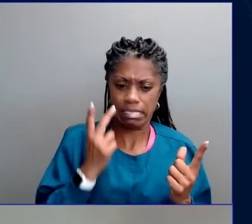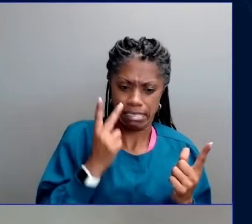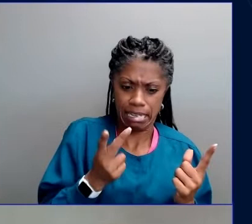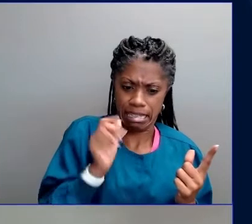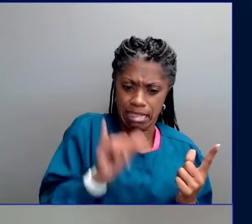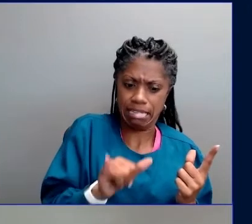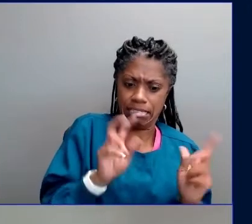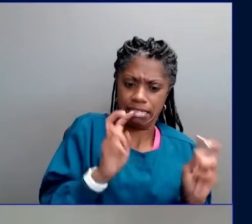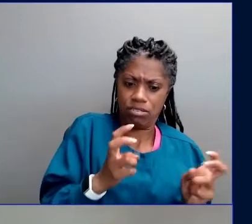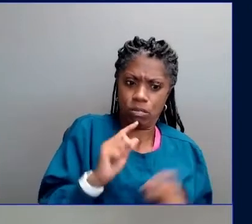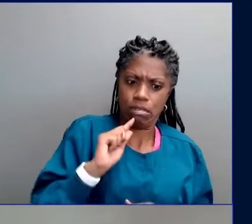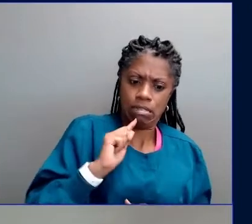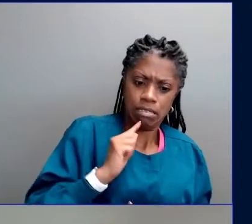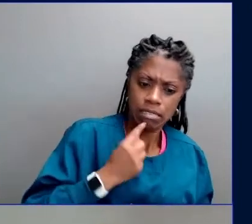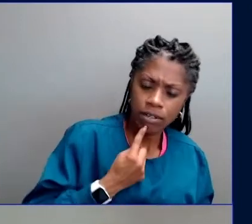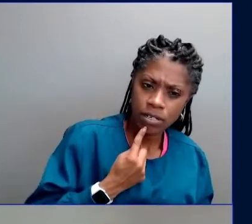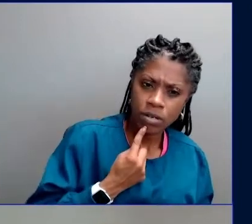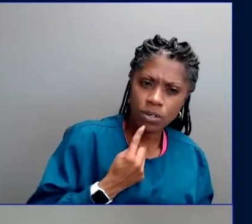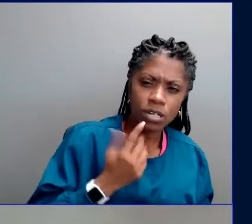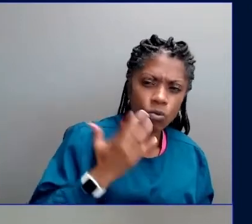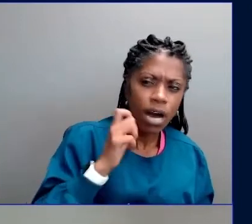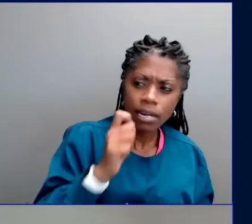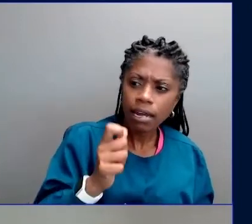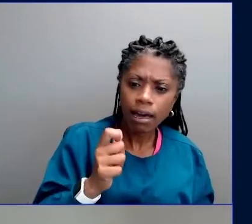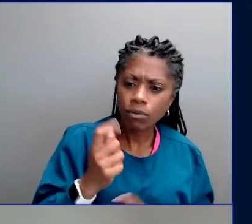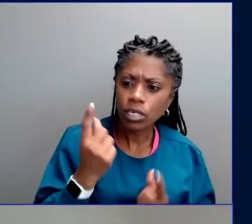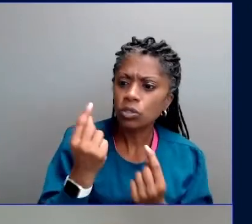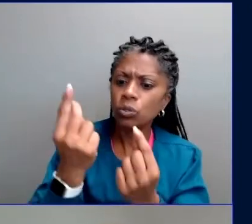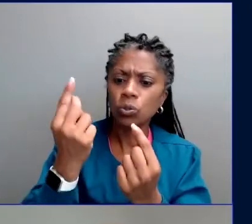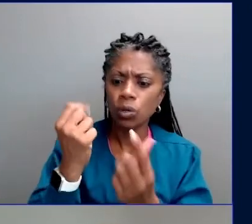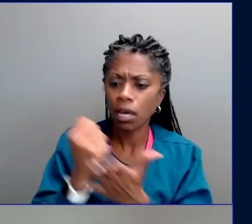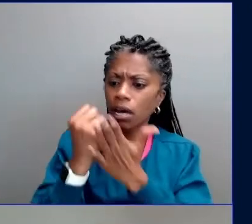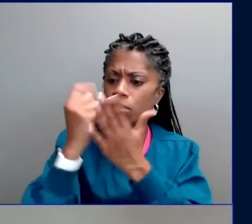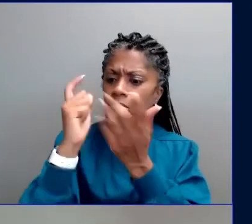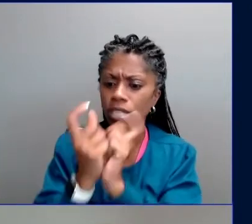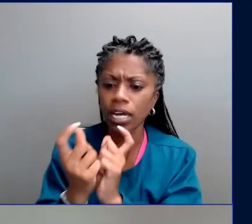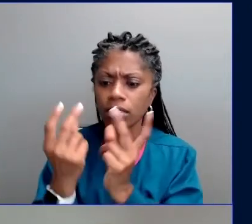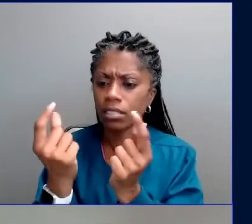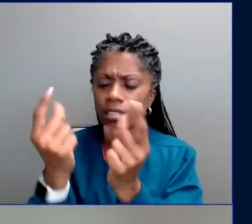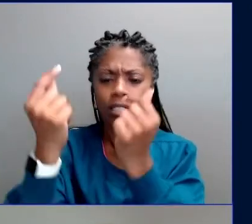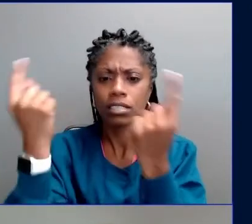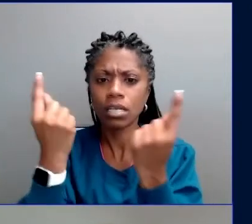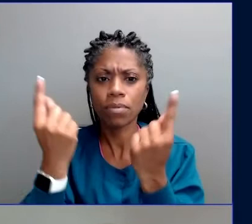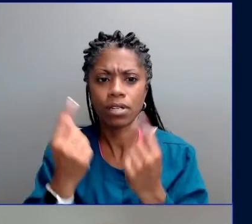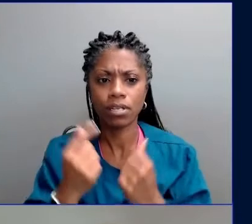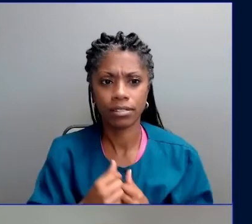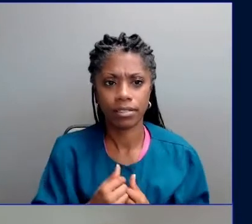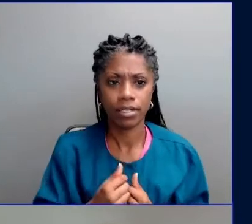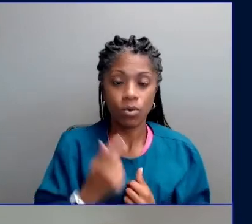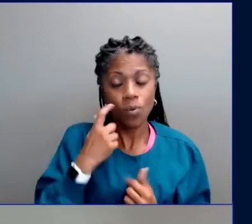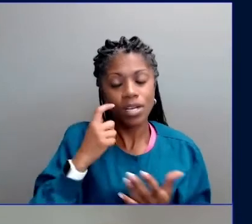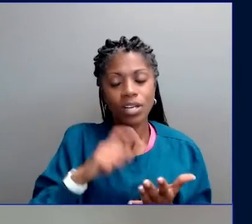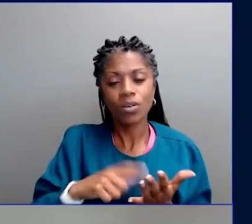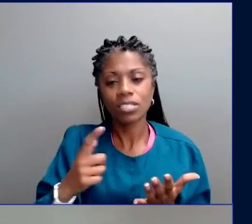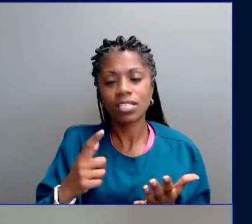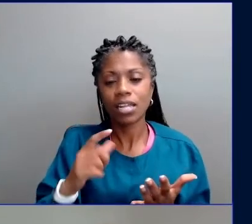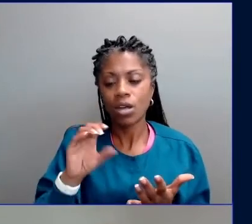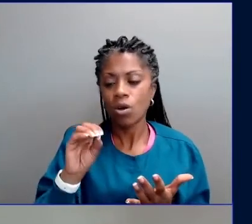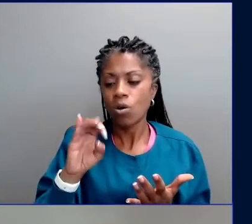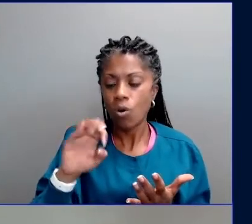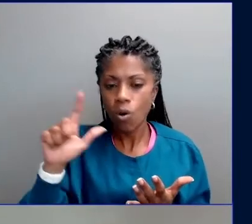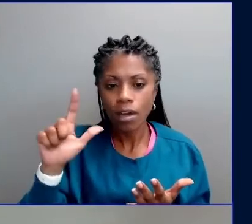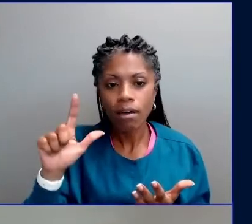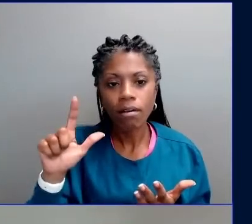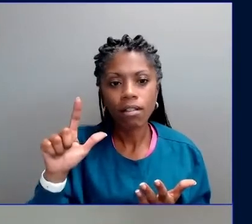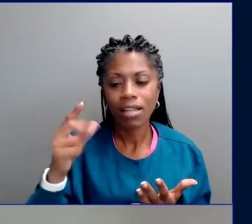We have known that digging up and burning coal back then and oil and gas today produces heat-trapping gases that are